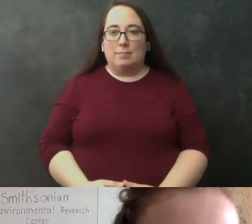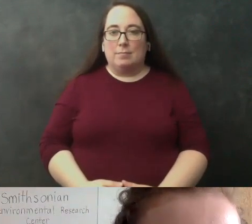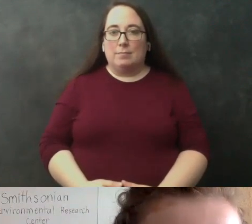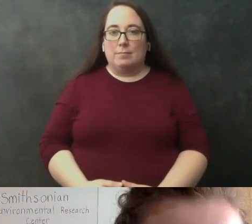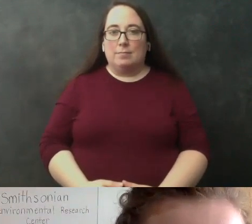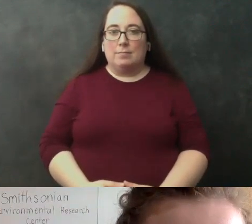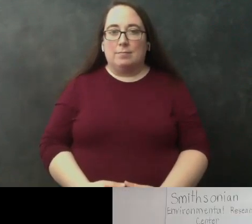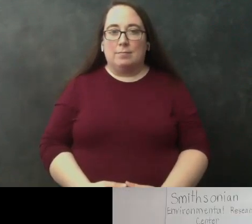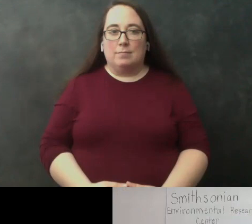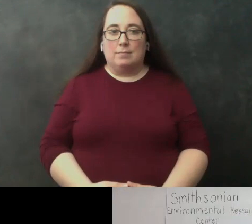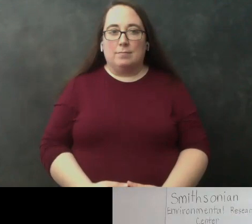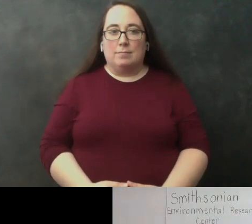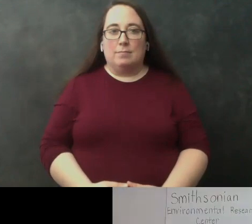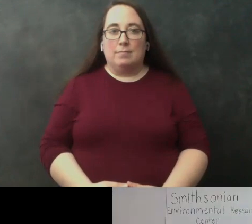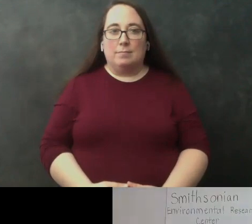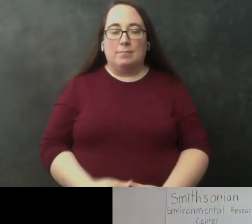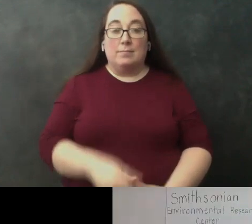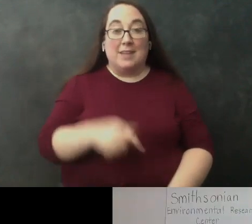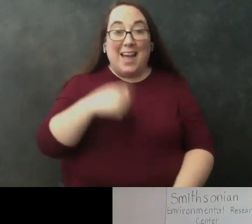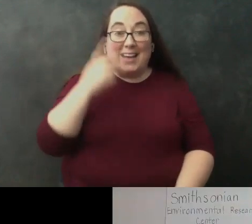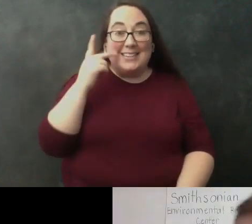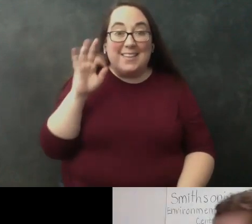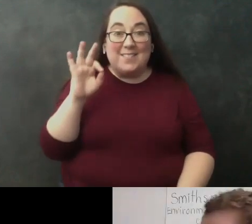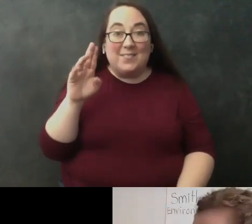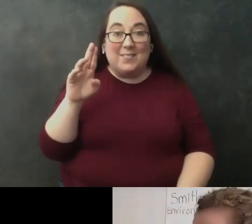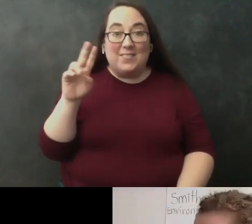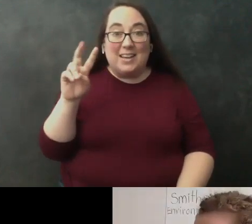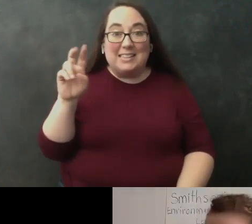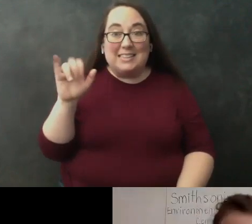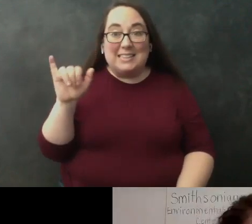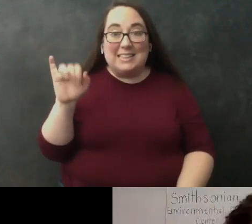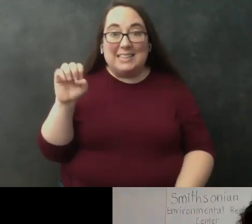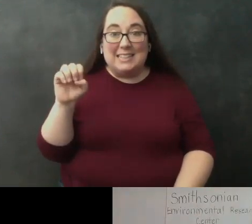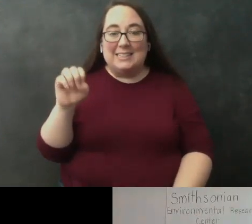oh i see fuzzies yay all right